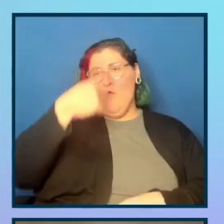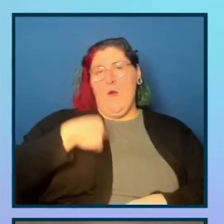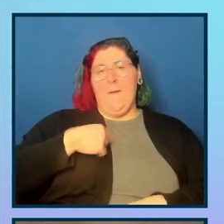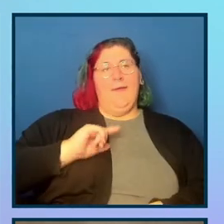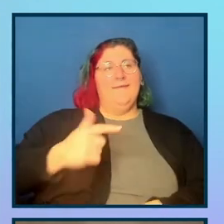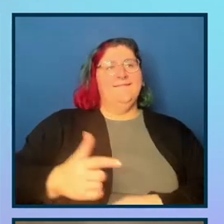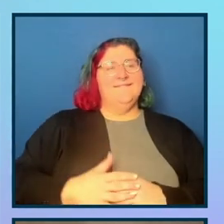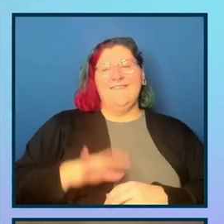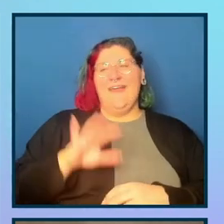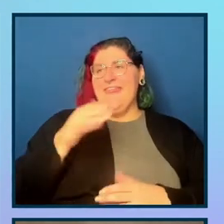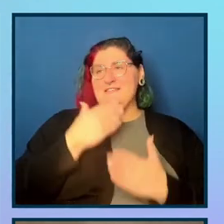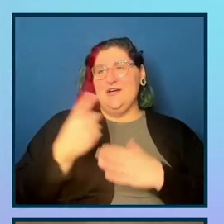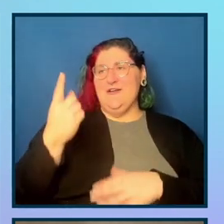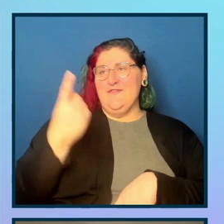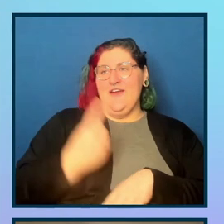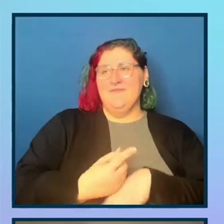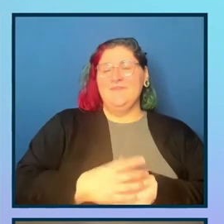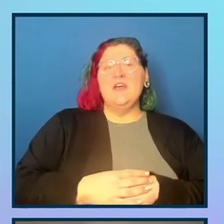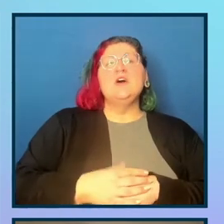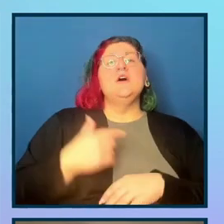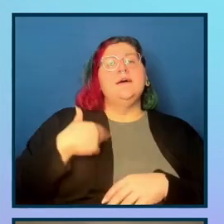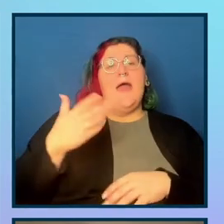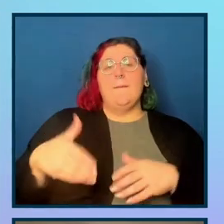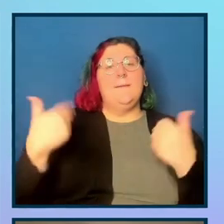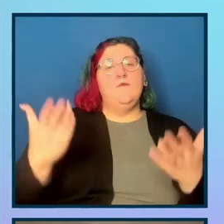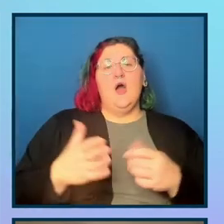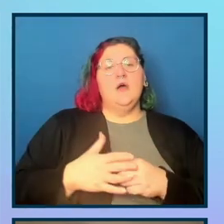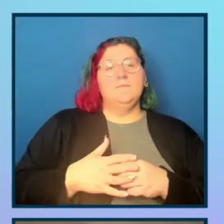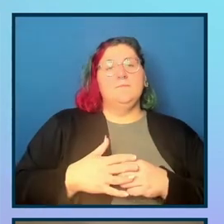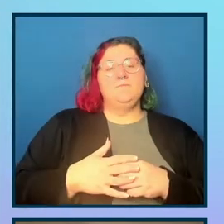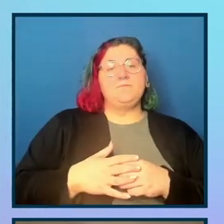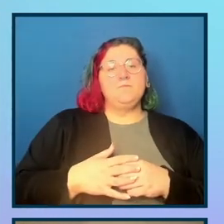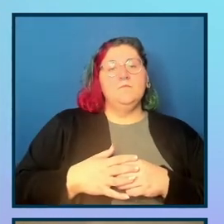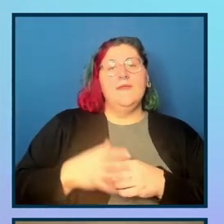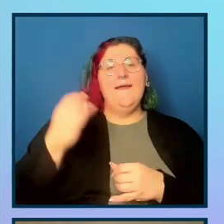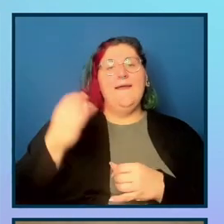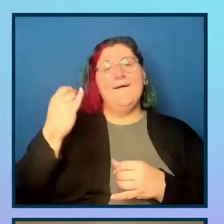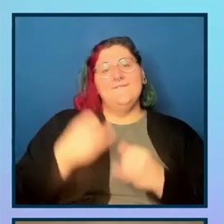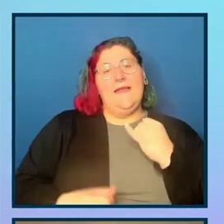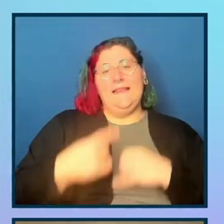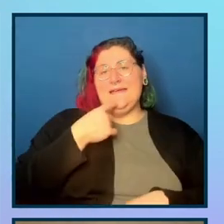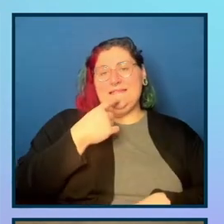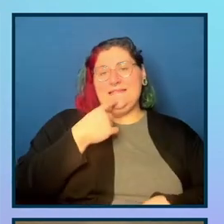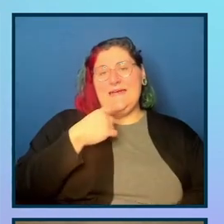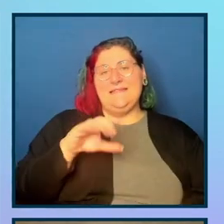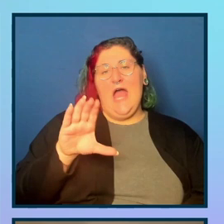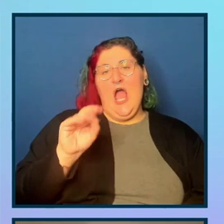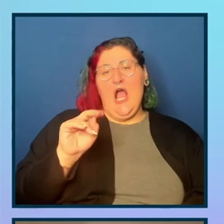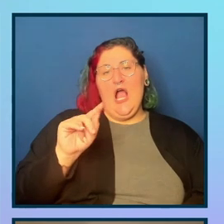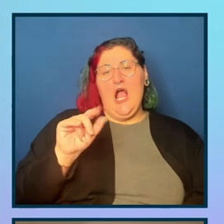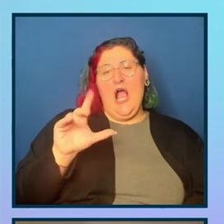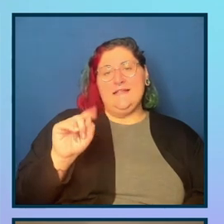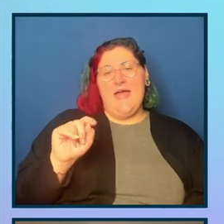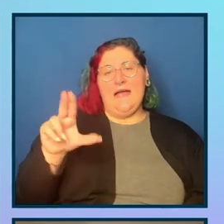downside to that. Right. Um, and I'm going to move on to the next element. Finally, the contact us, the culprit of, of not using a